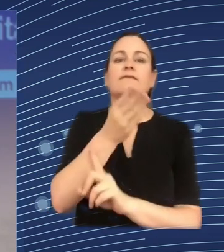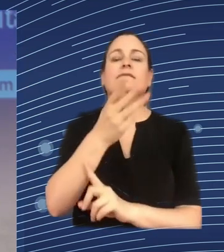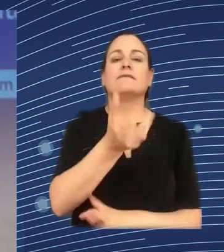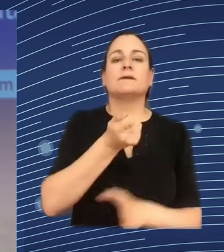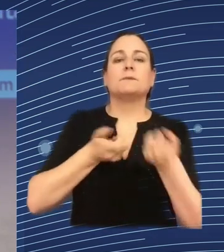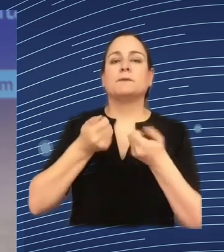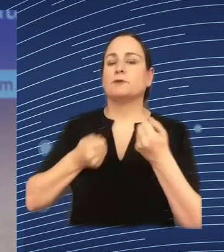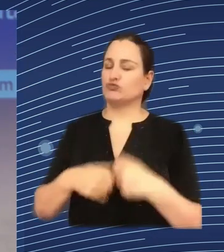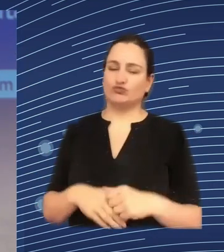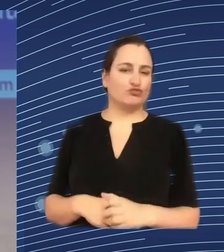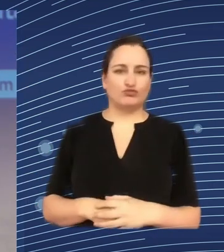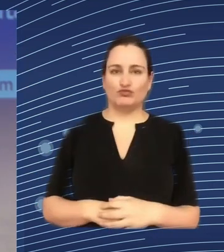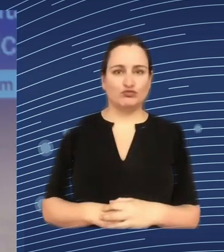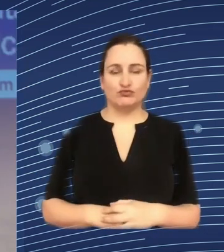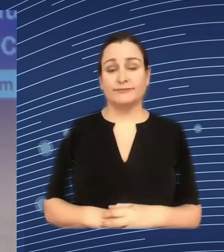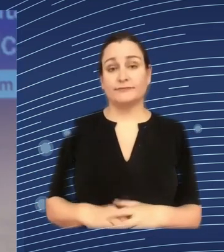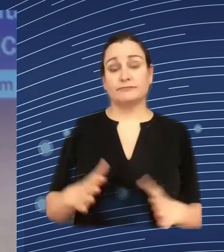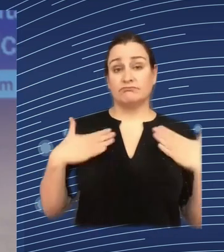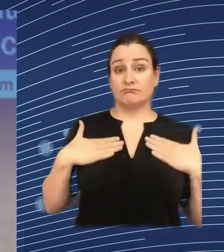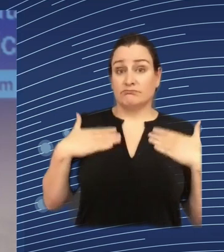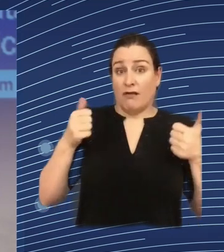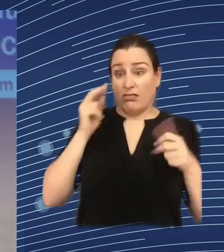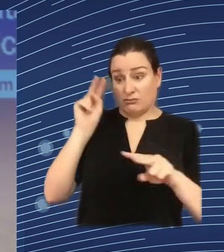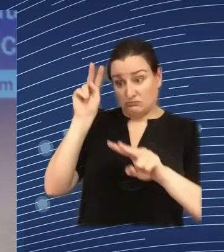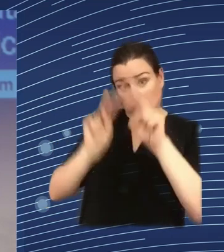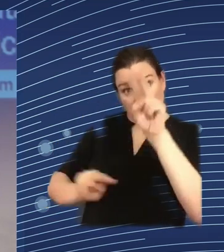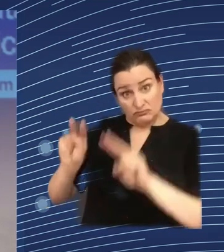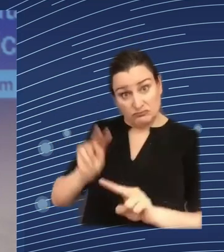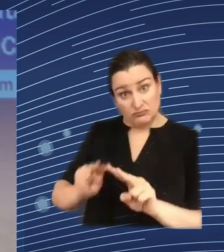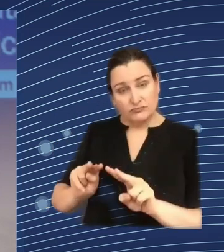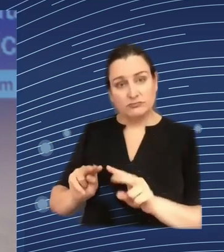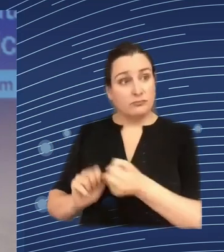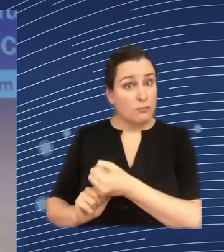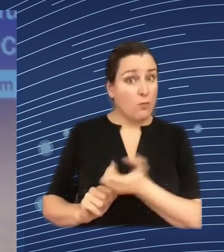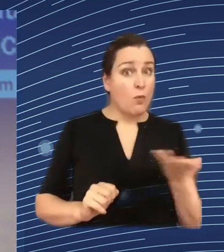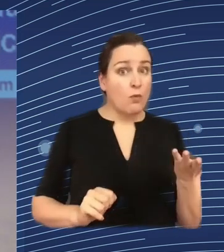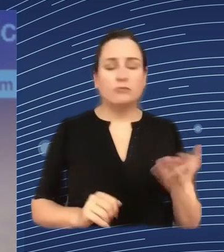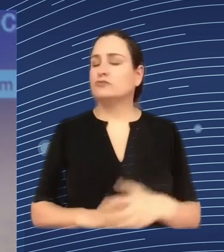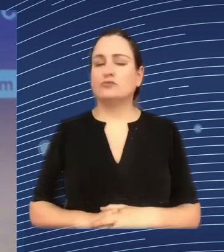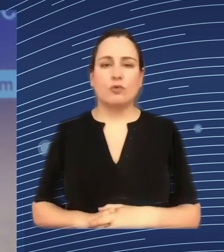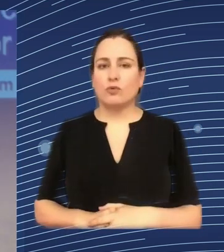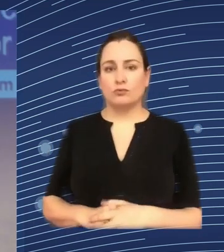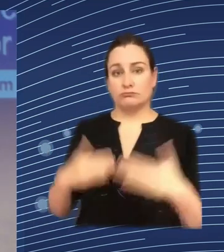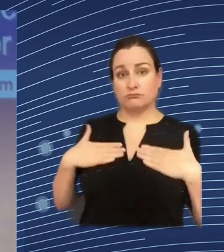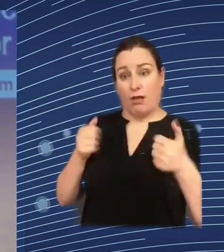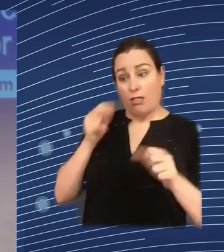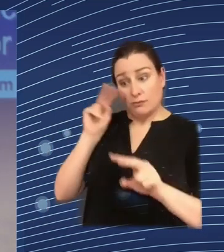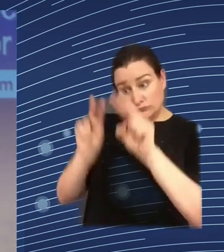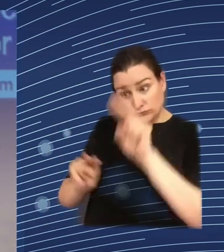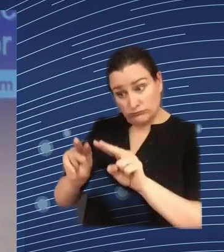should only be permitted included if they are necessary for the performance of a job or